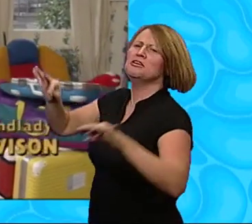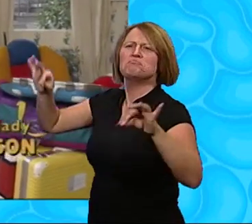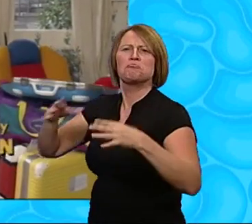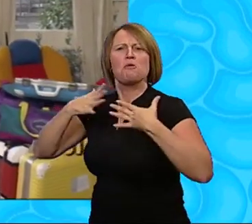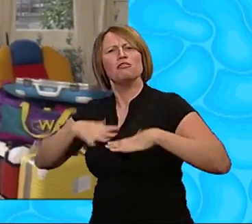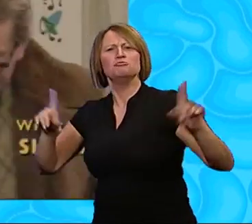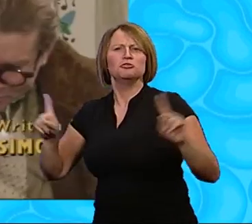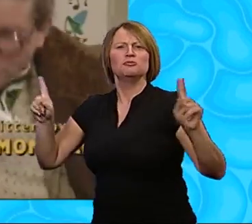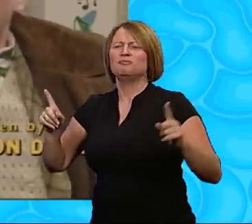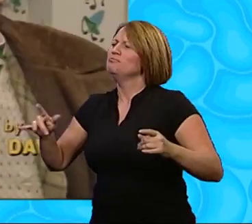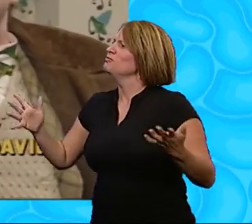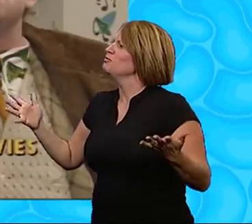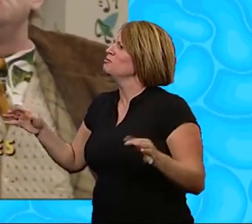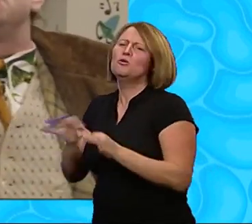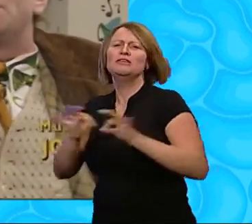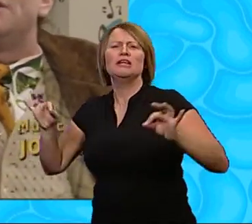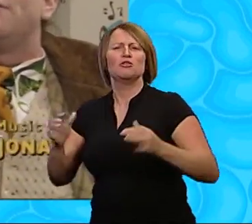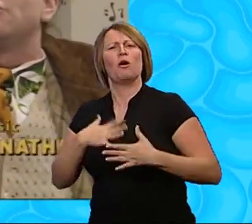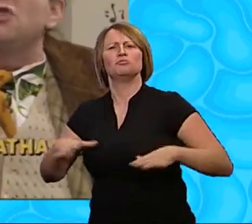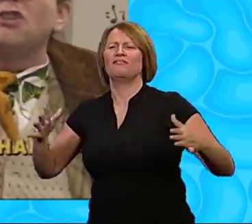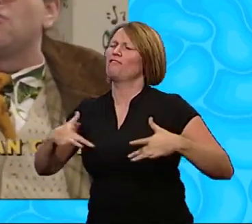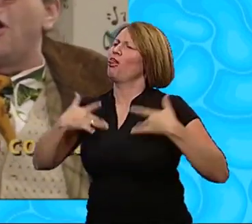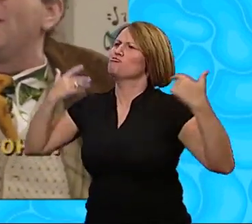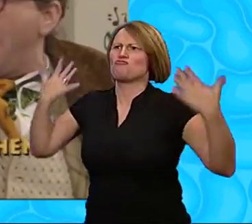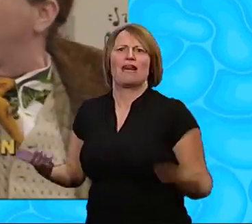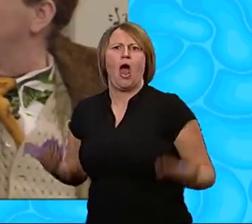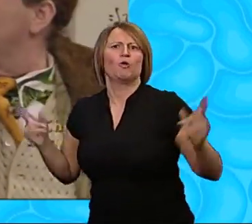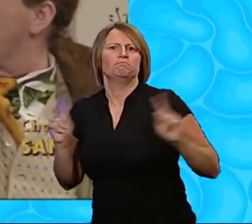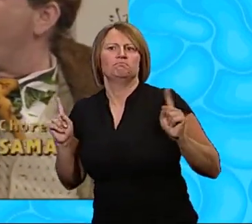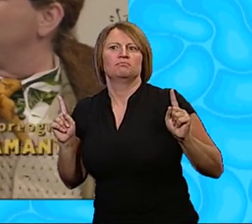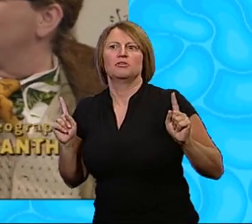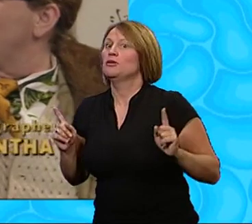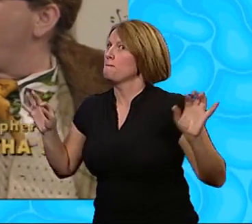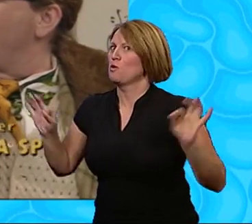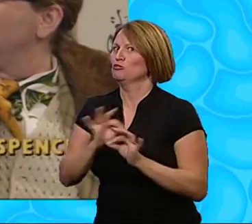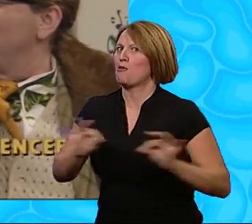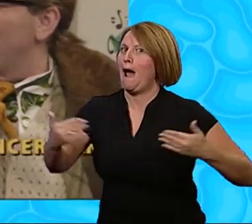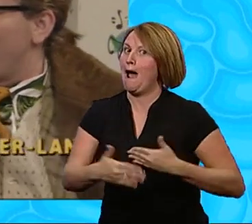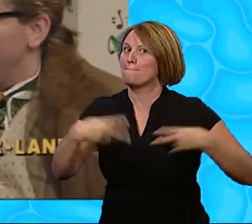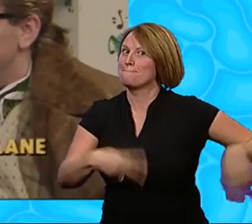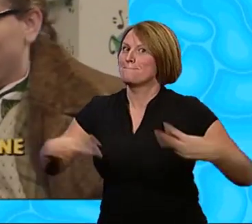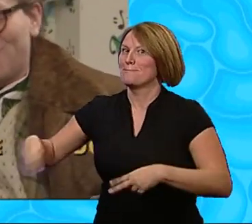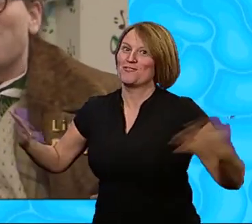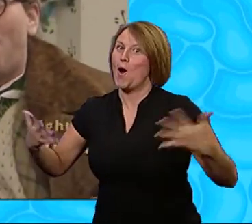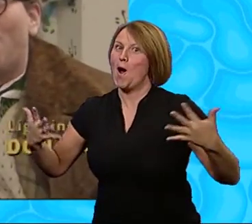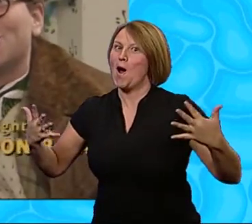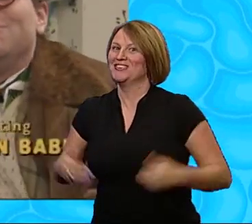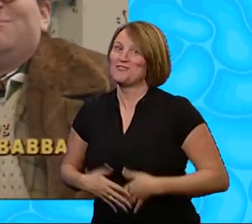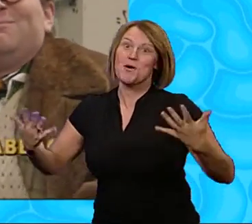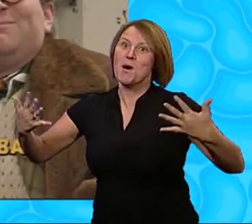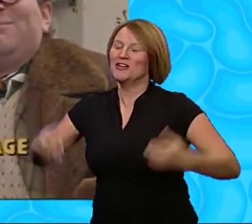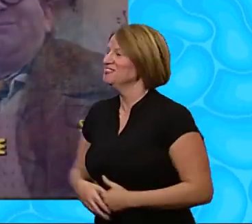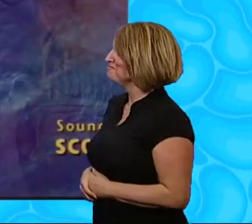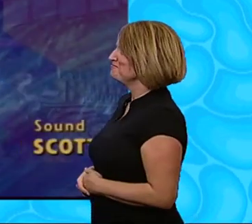Let me What sort of music would make you feel just right now? Musicogram music, of course Of course